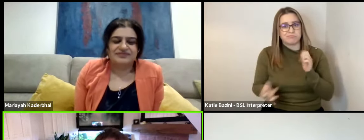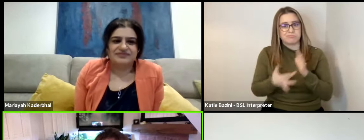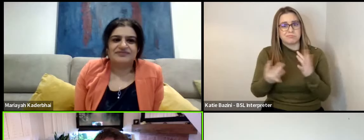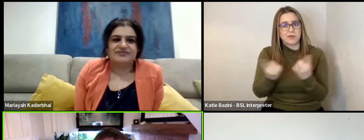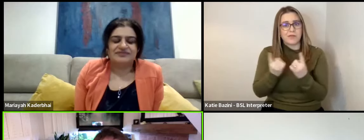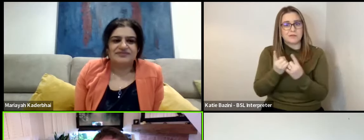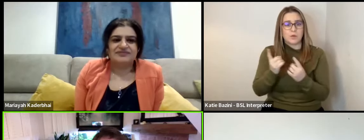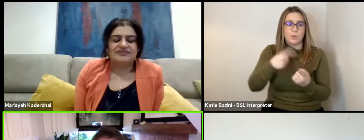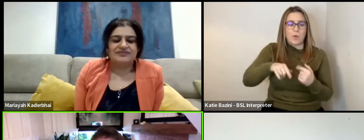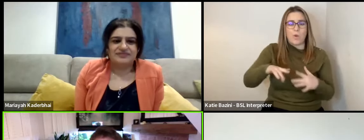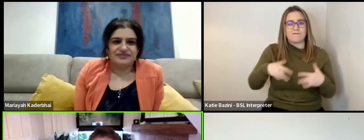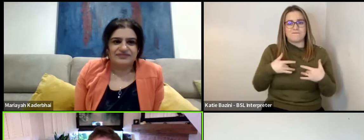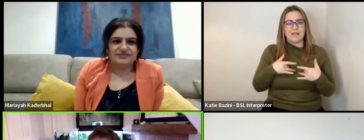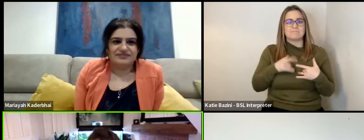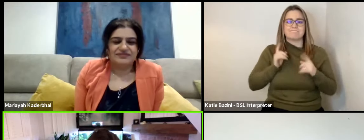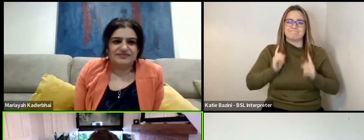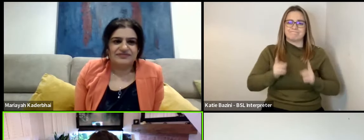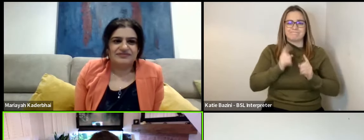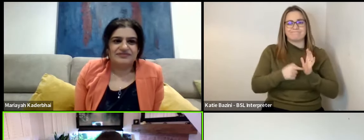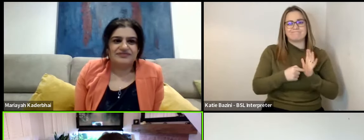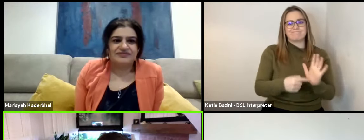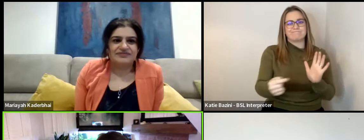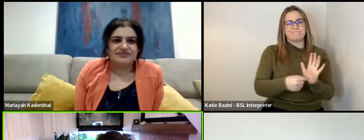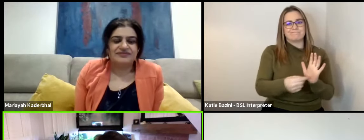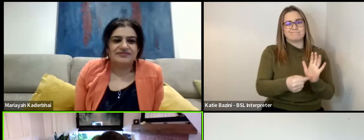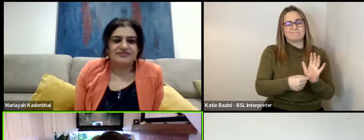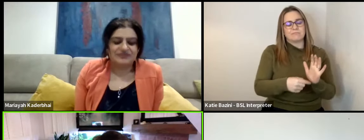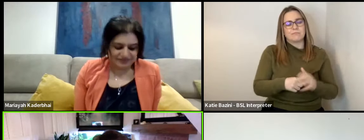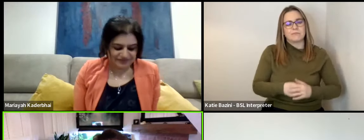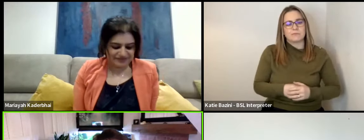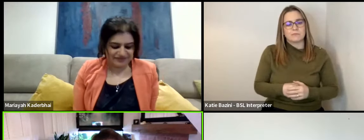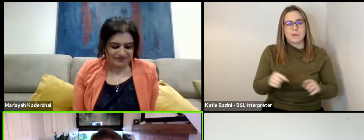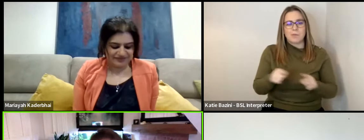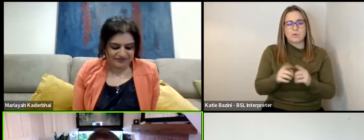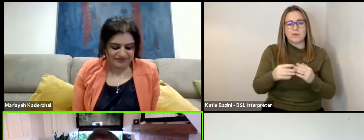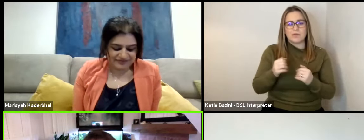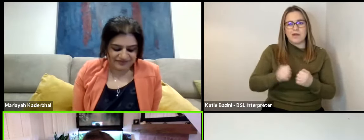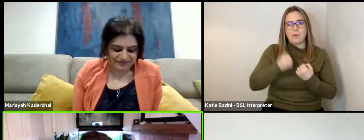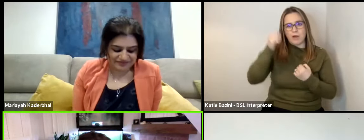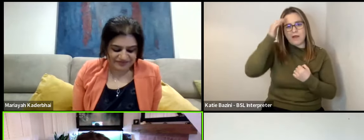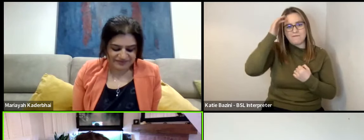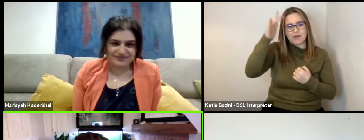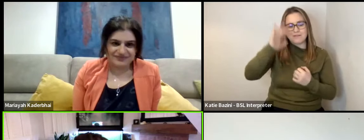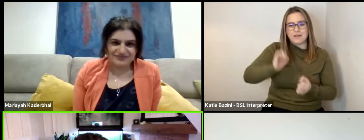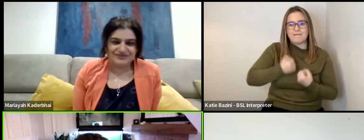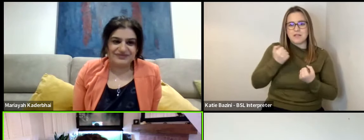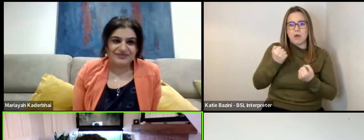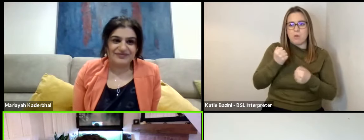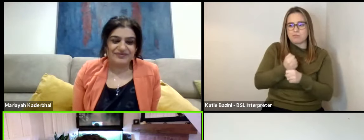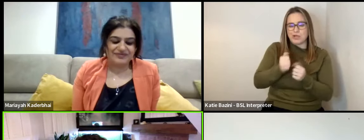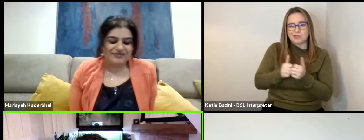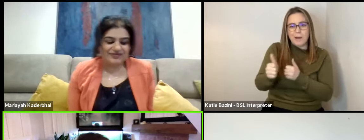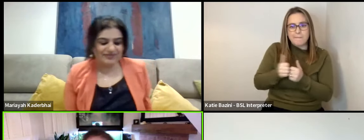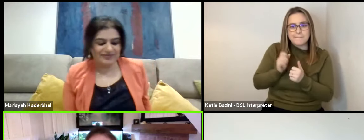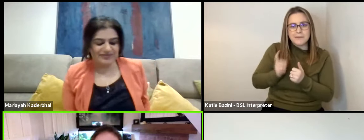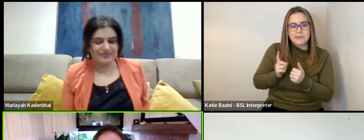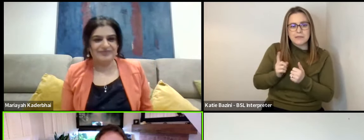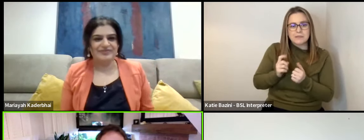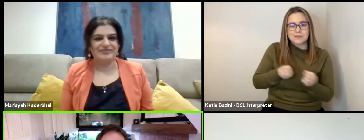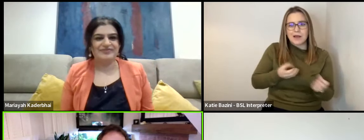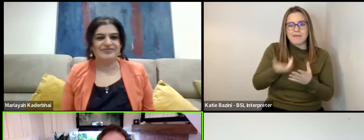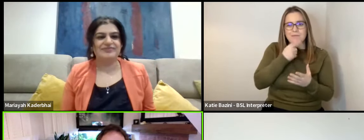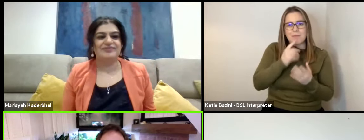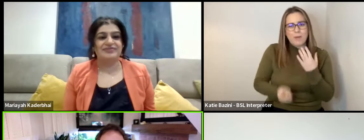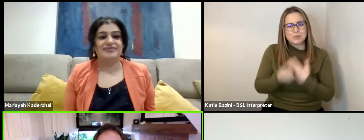we all felt, do you know what I mean? Massively. And as well with the philosophy of our little production company, it's that to give people an